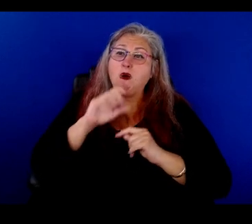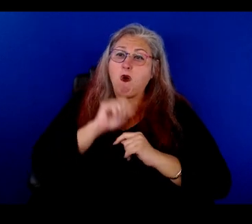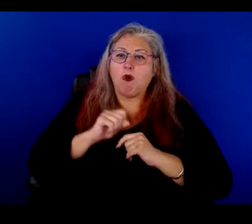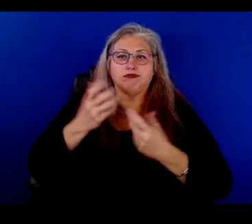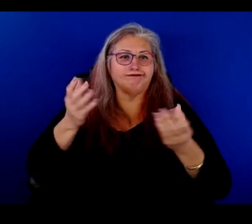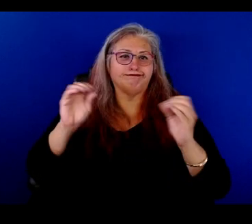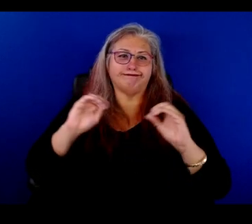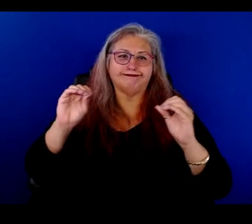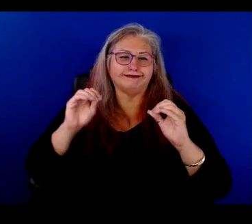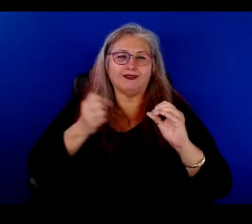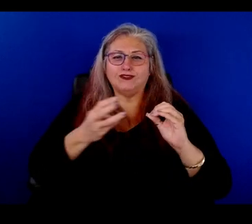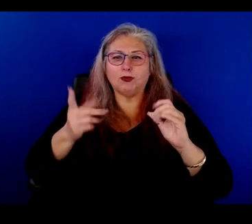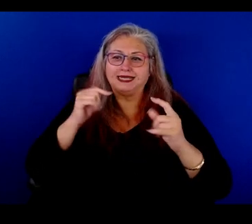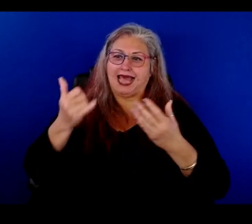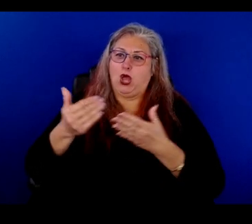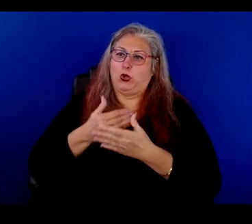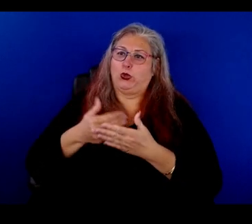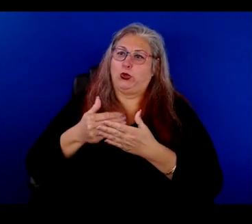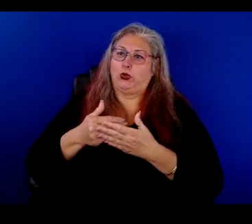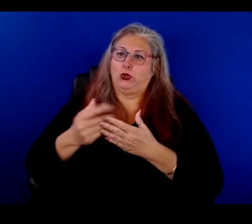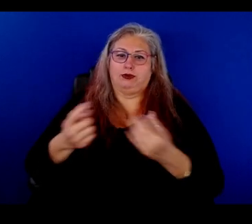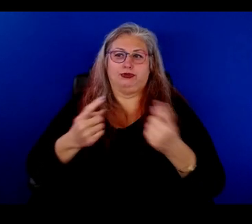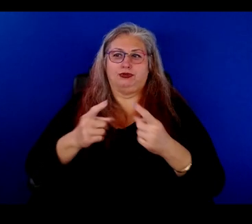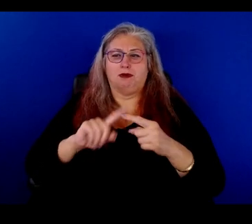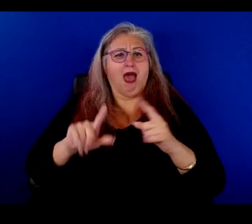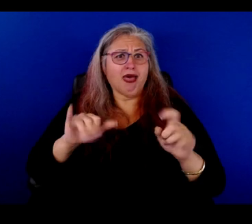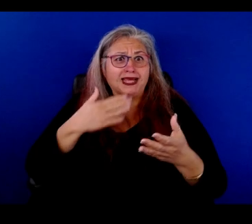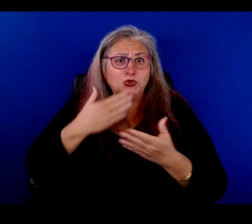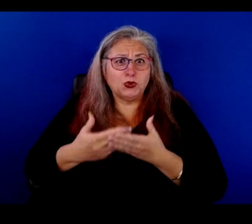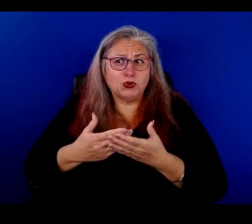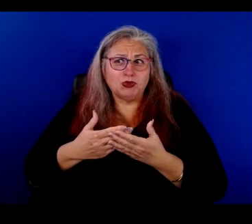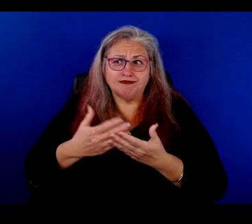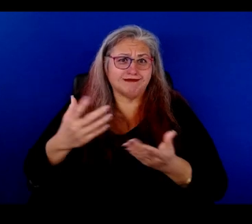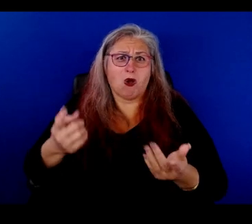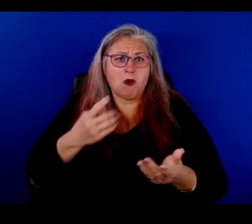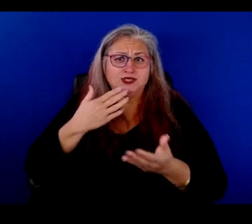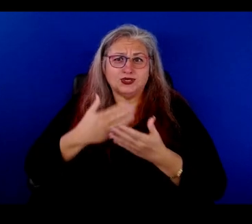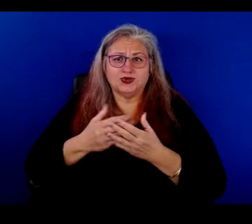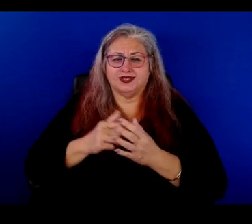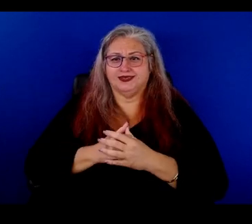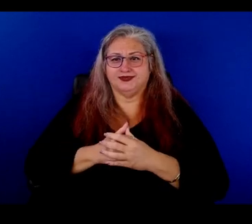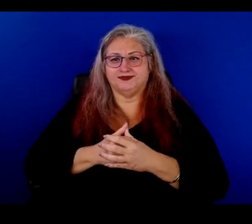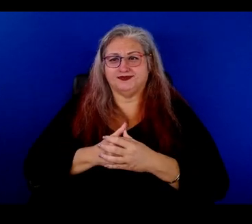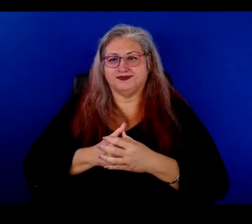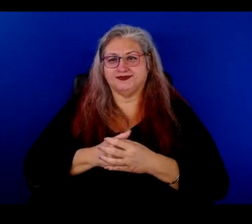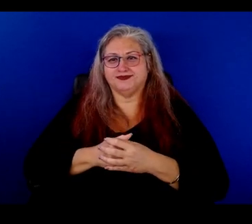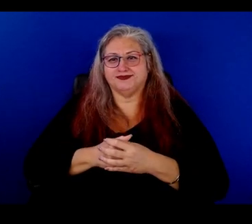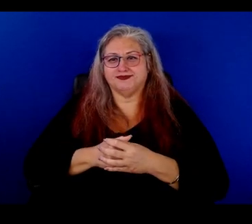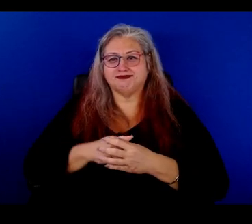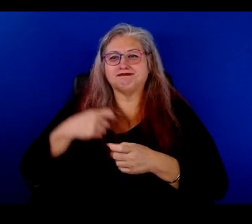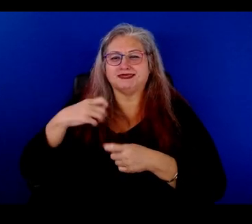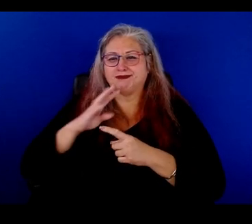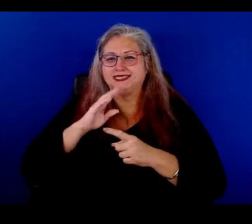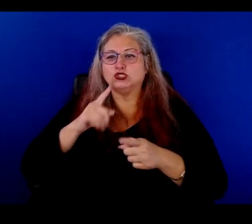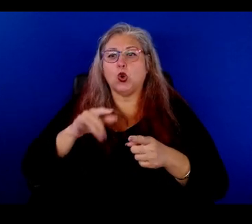because there's a lot of new kids on the block, but that's always good, that's always good. Y así comenzó la cosa. Well,